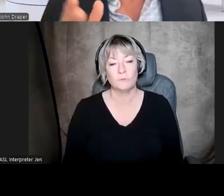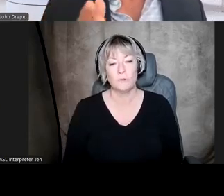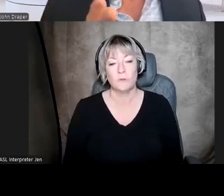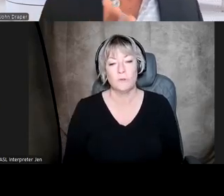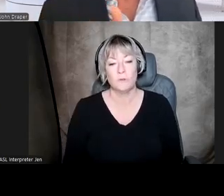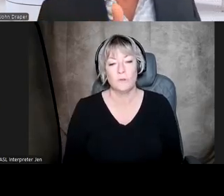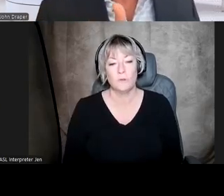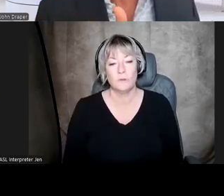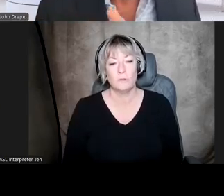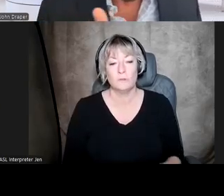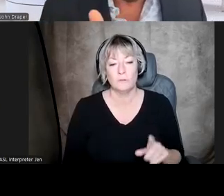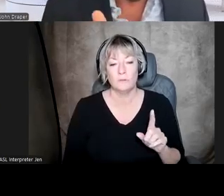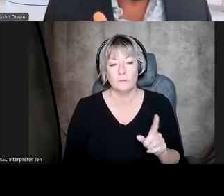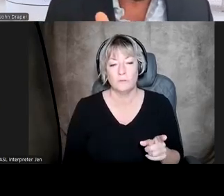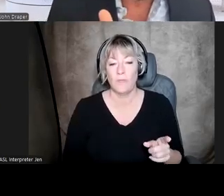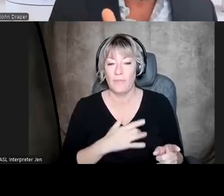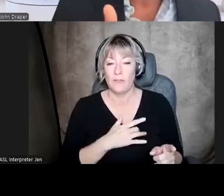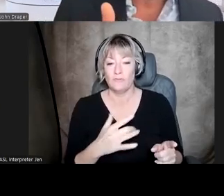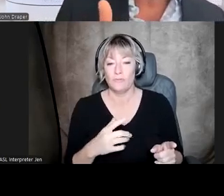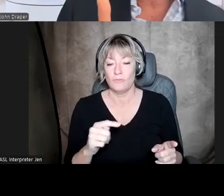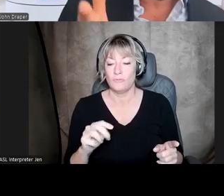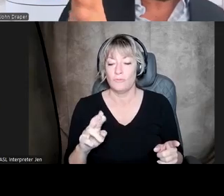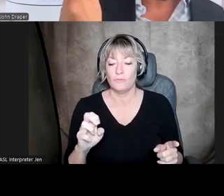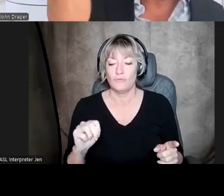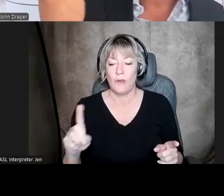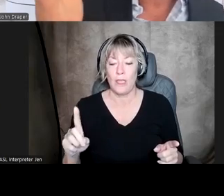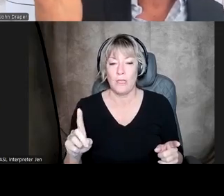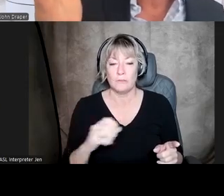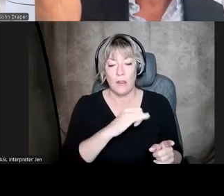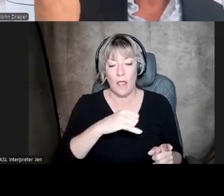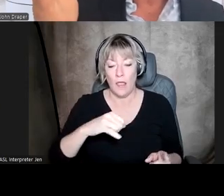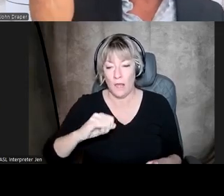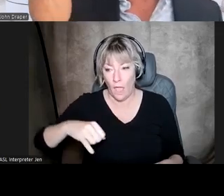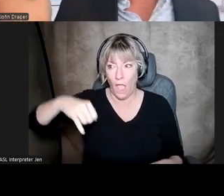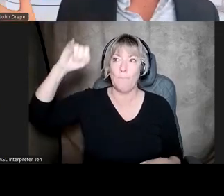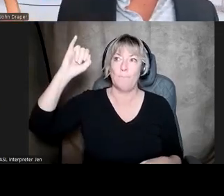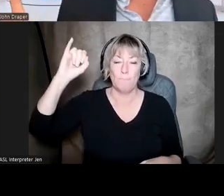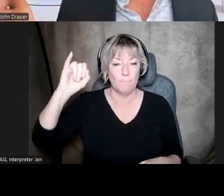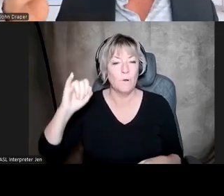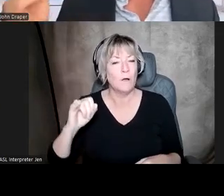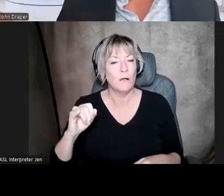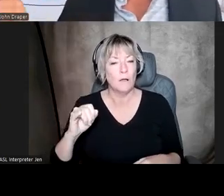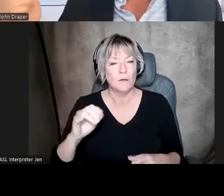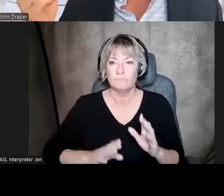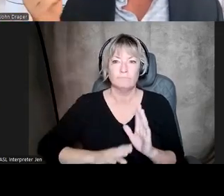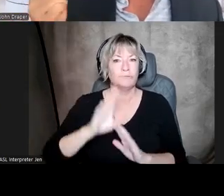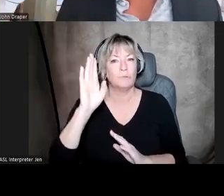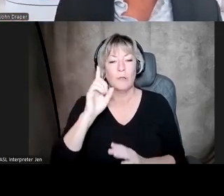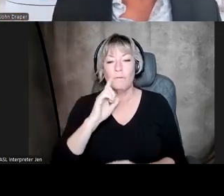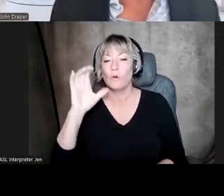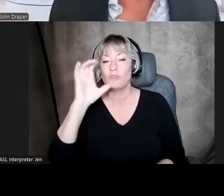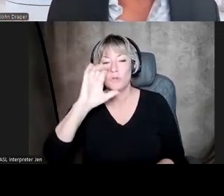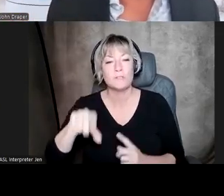So this trend line here goes way up, and it suddenly goes up for searches on